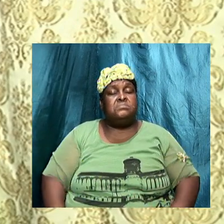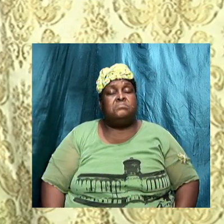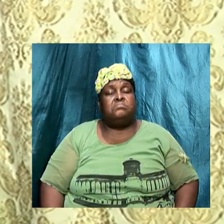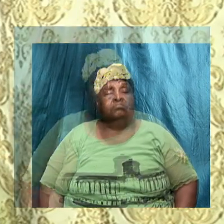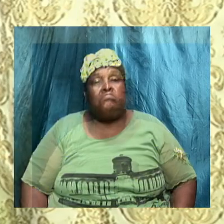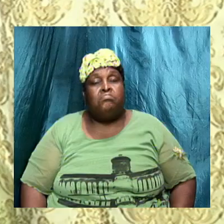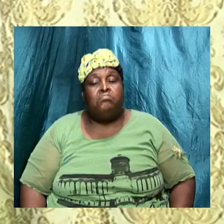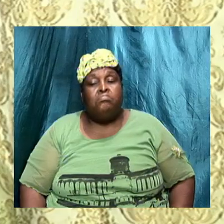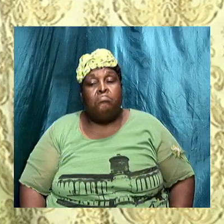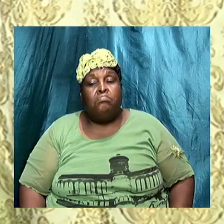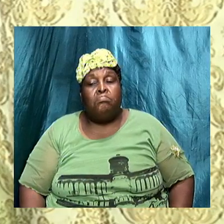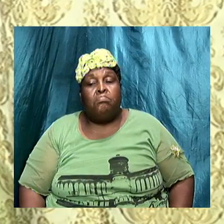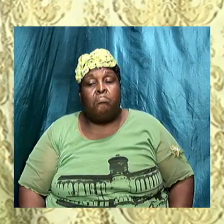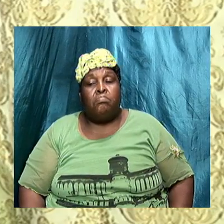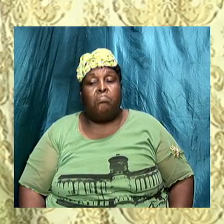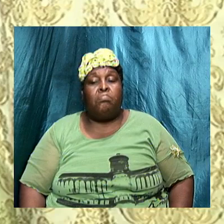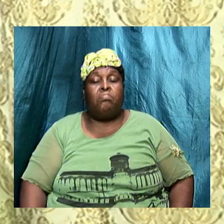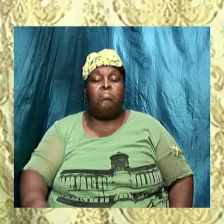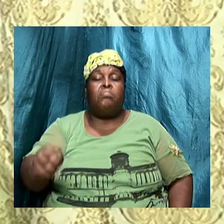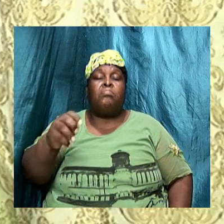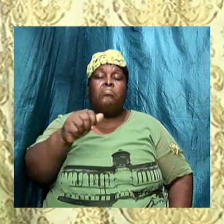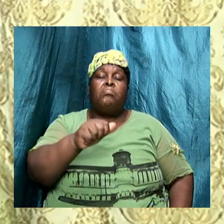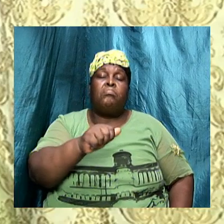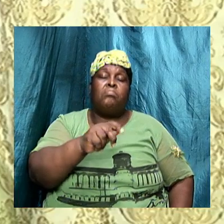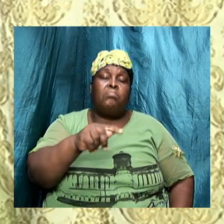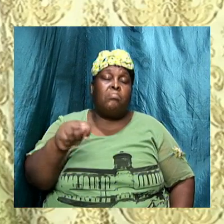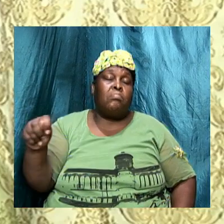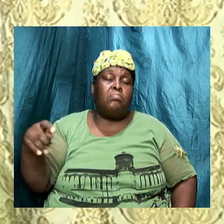let us look at Matthew 16